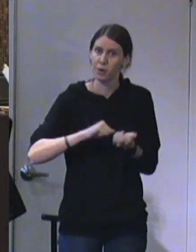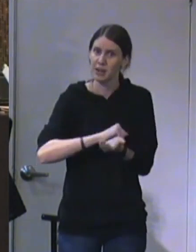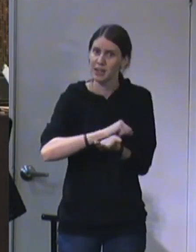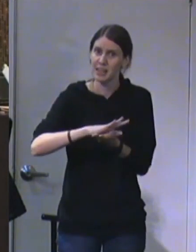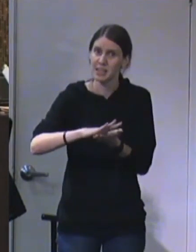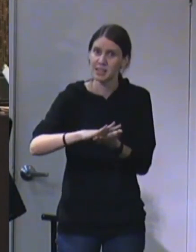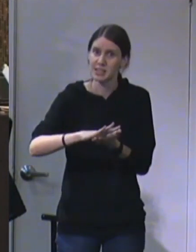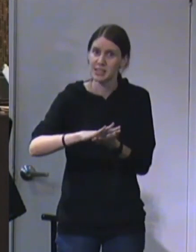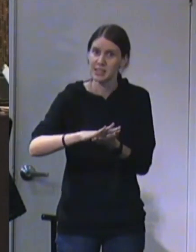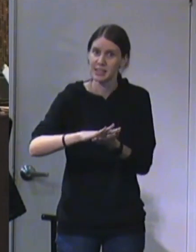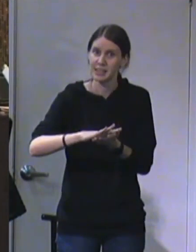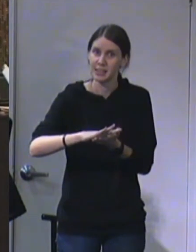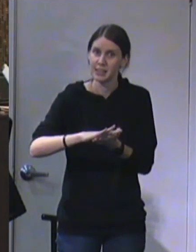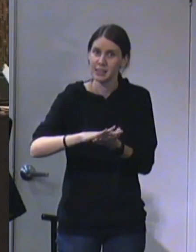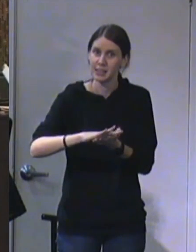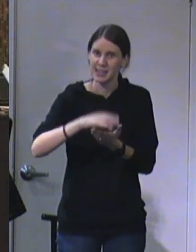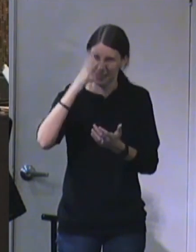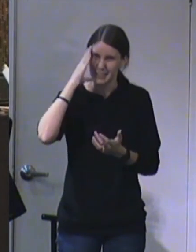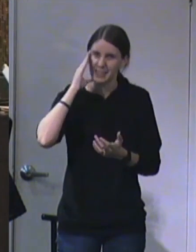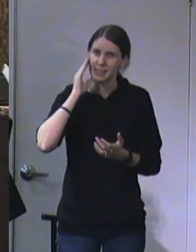from the altar,